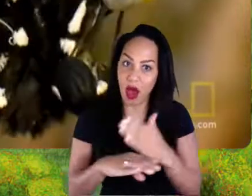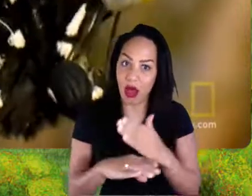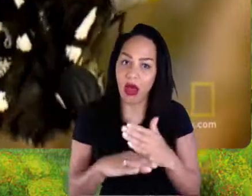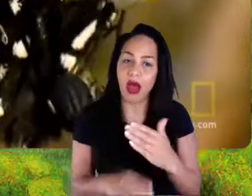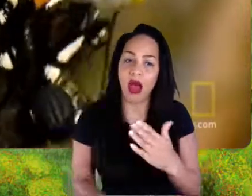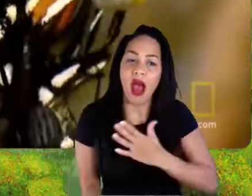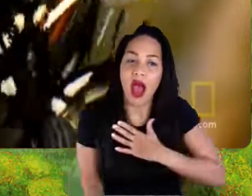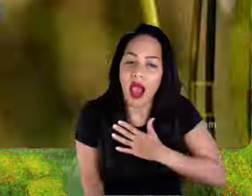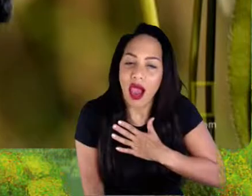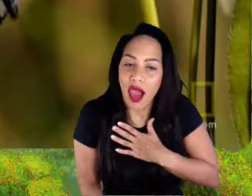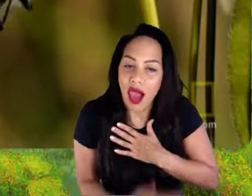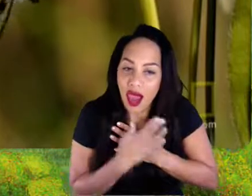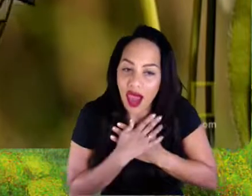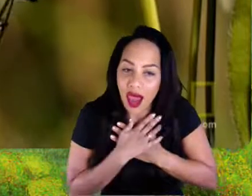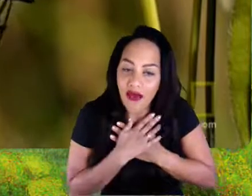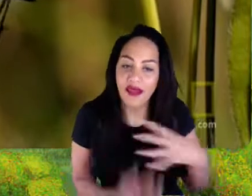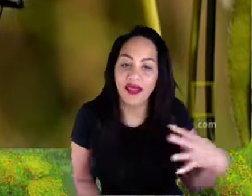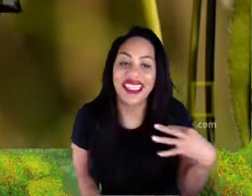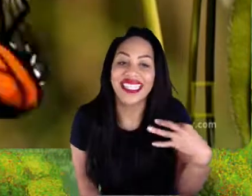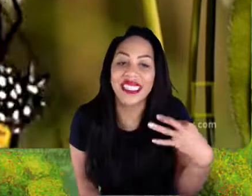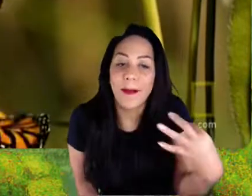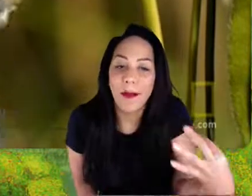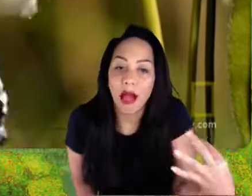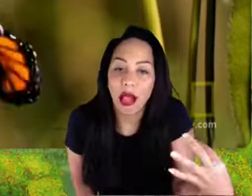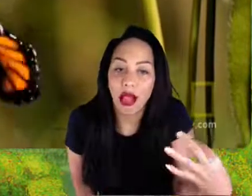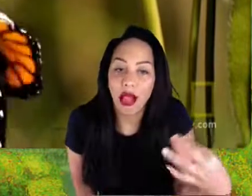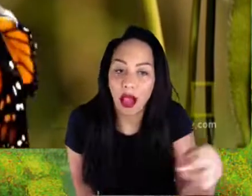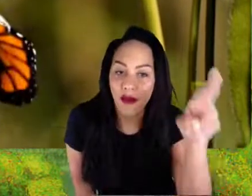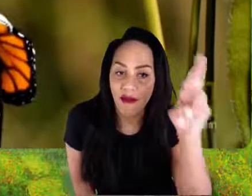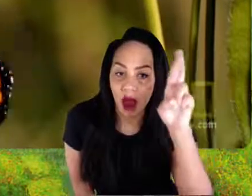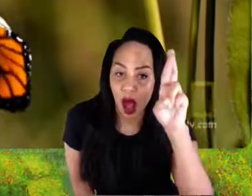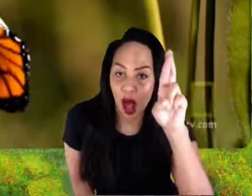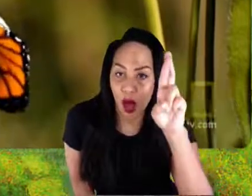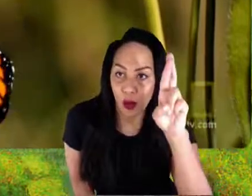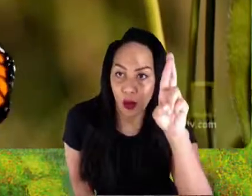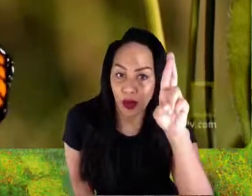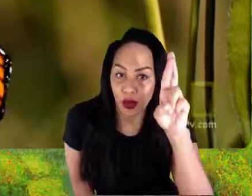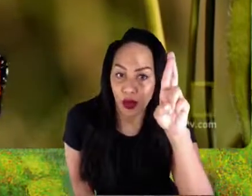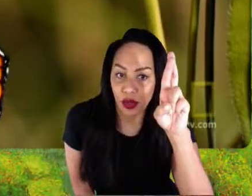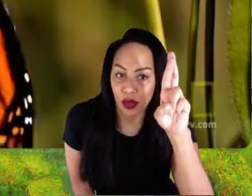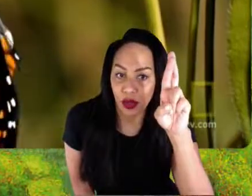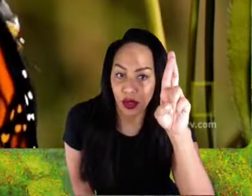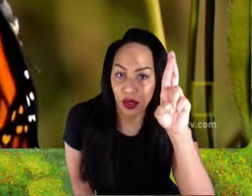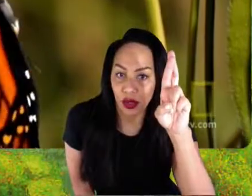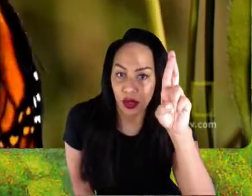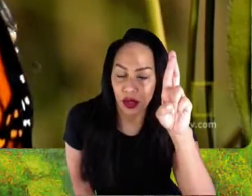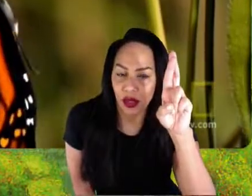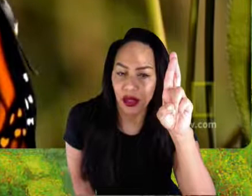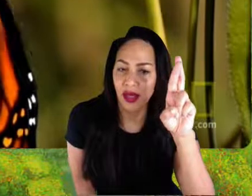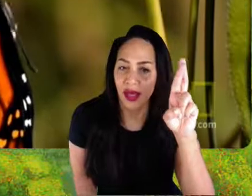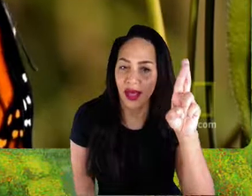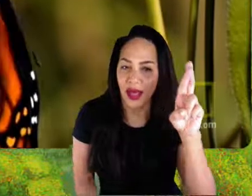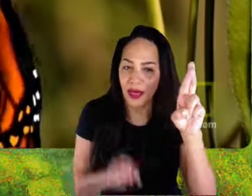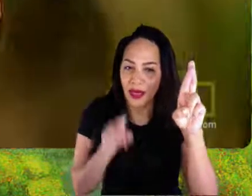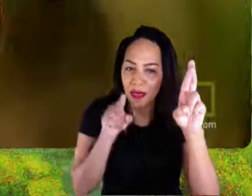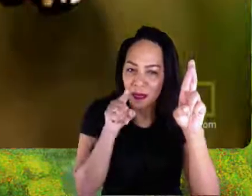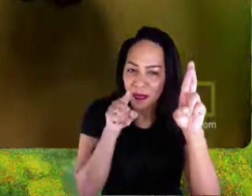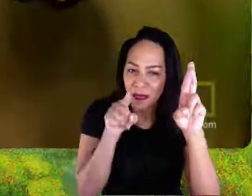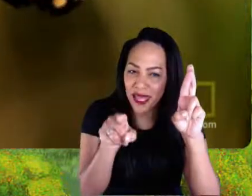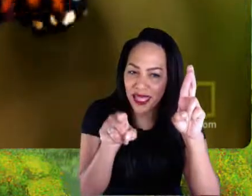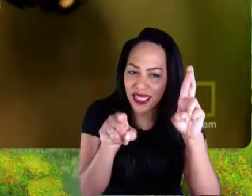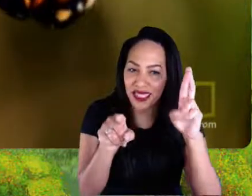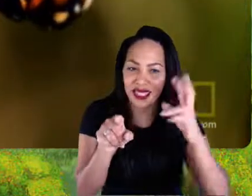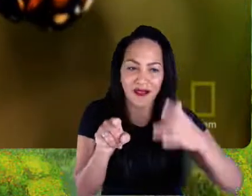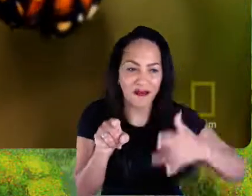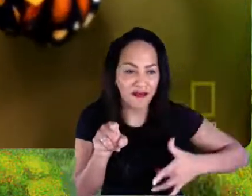but also how this really feels like the human journey of alchemy.